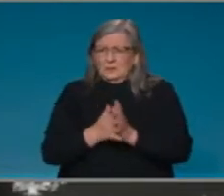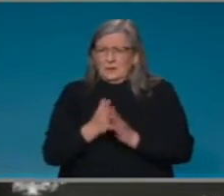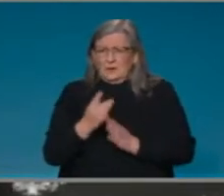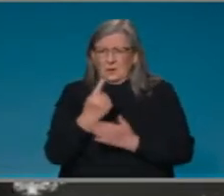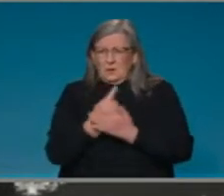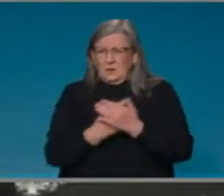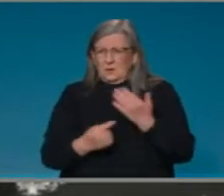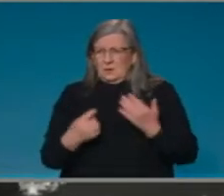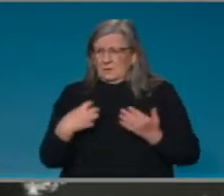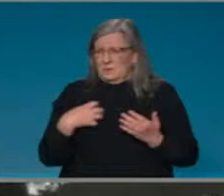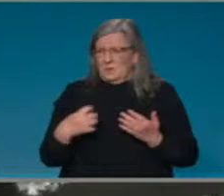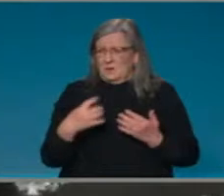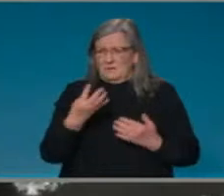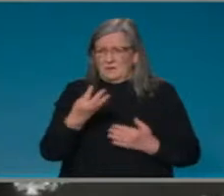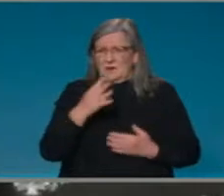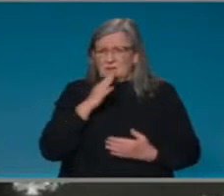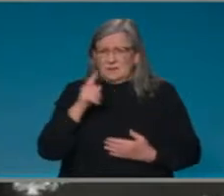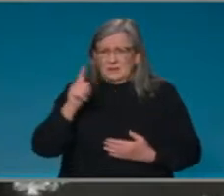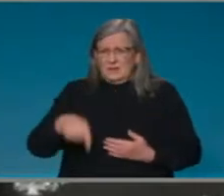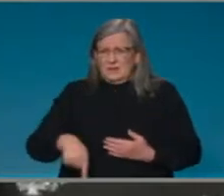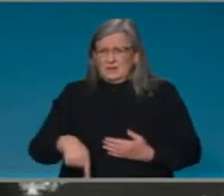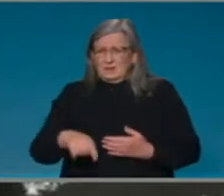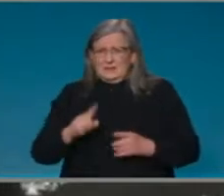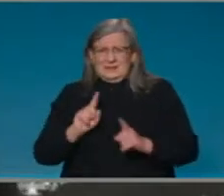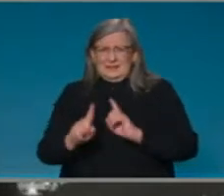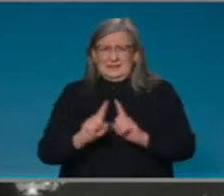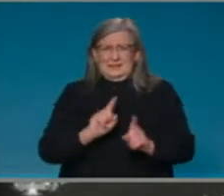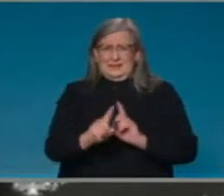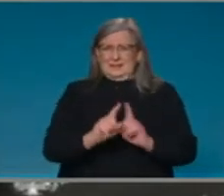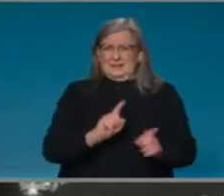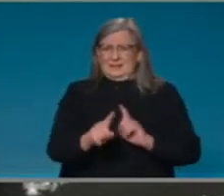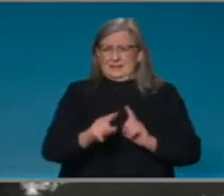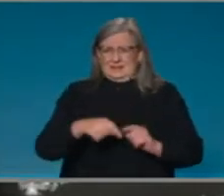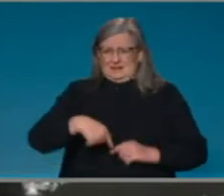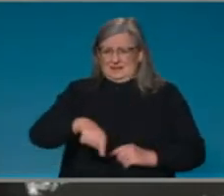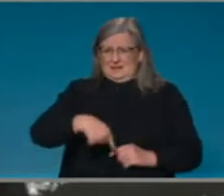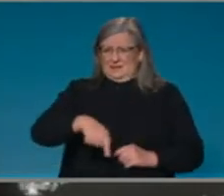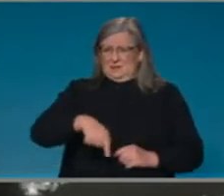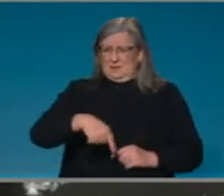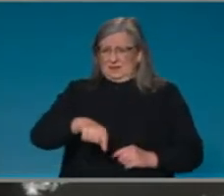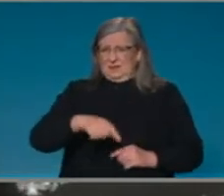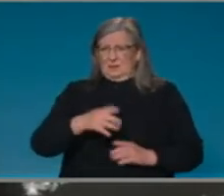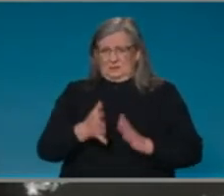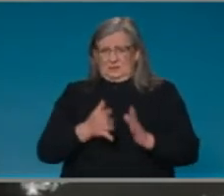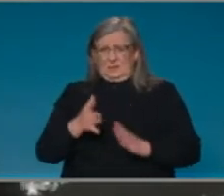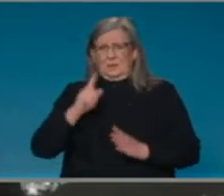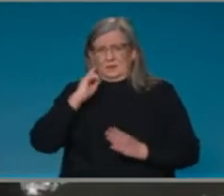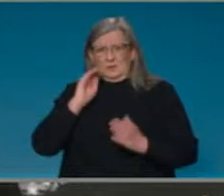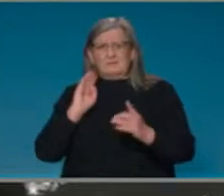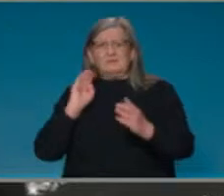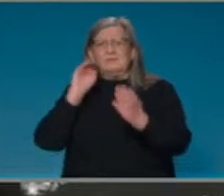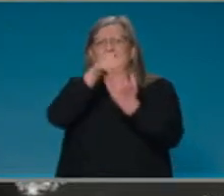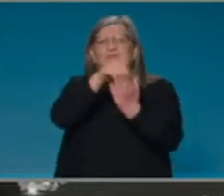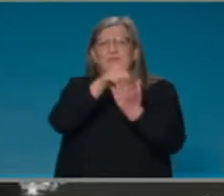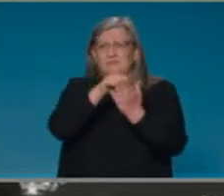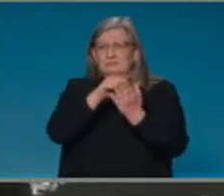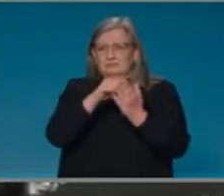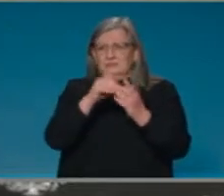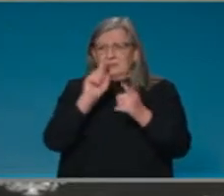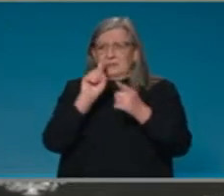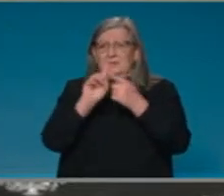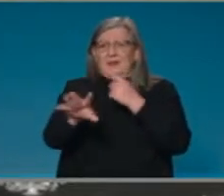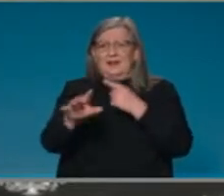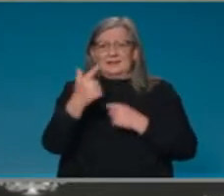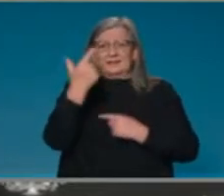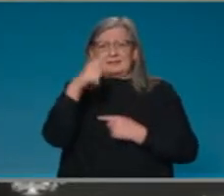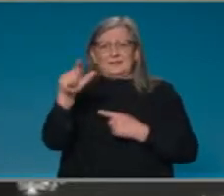Australians who need to come forward this week to put us beyond the 70% first dose rate. And